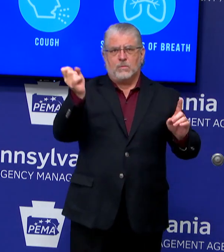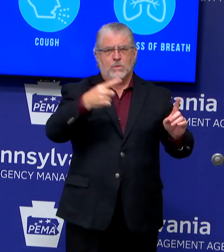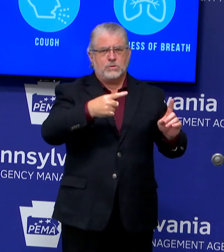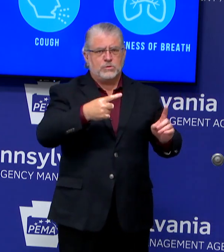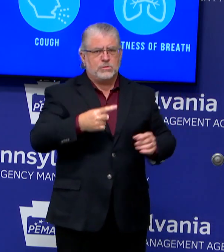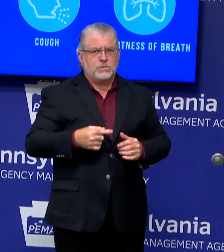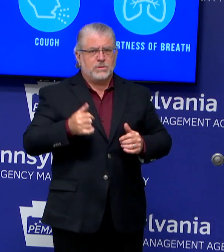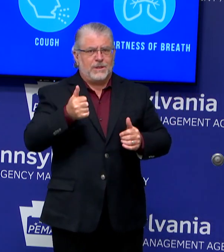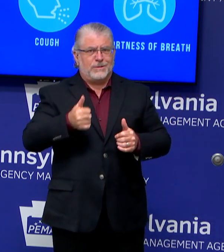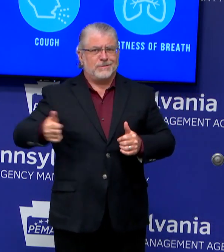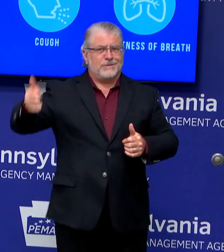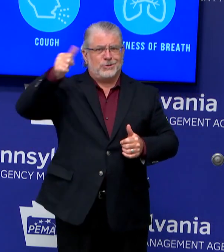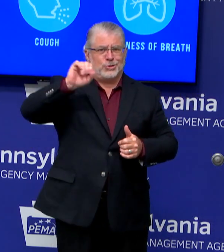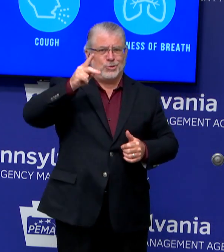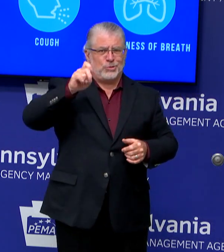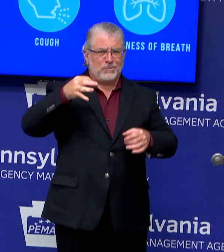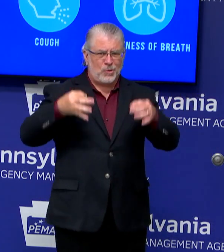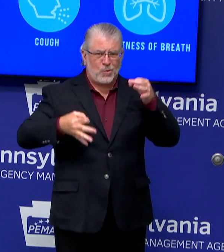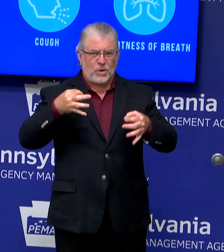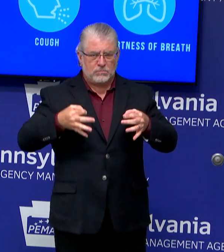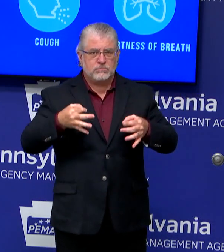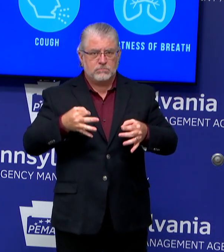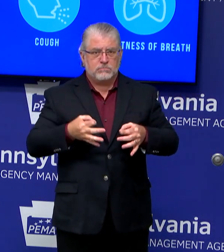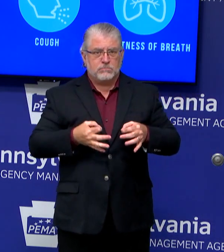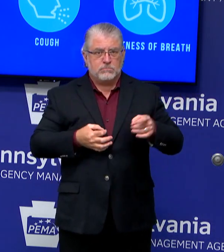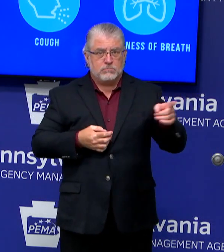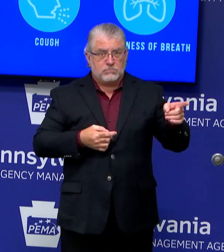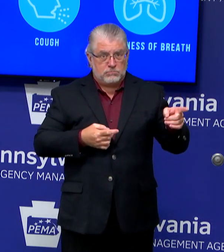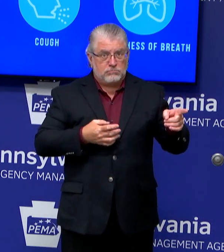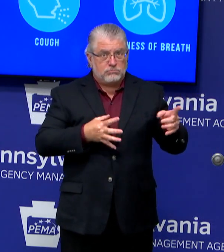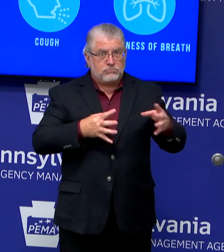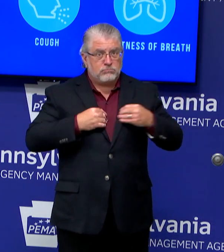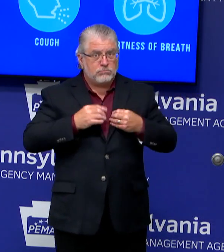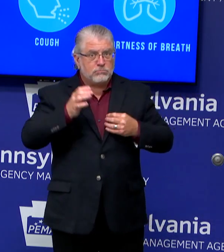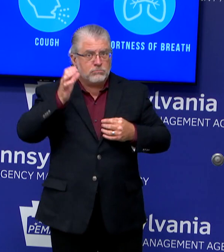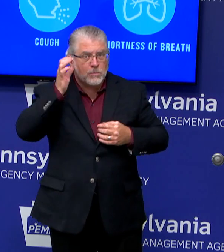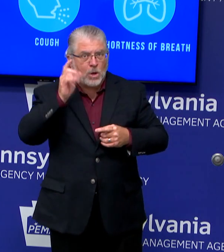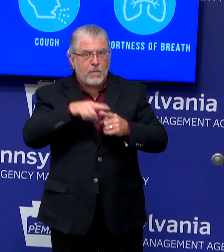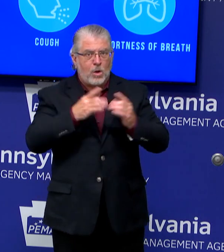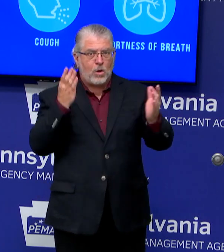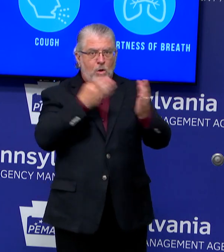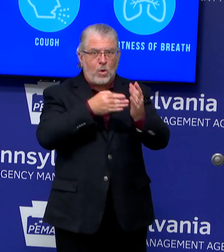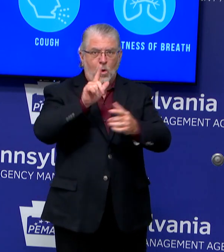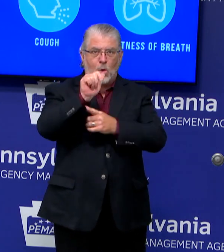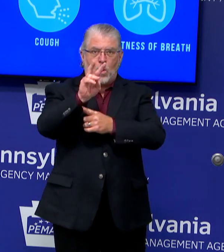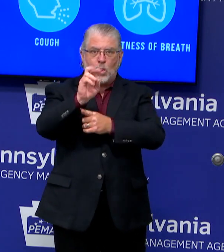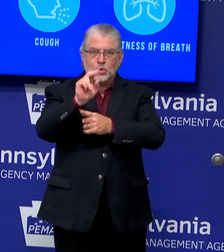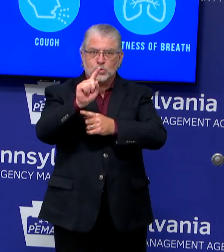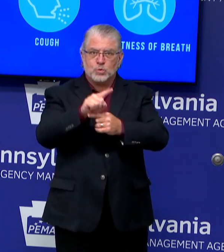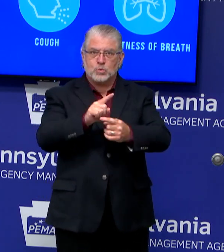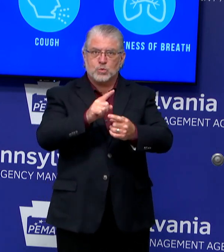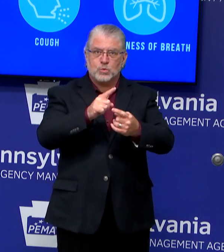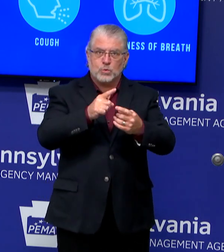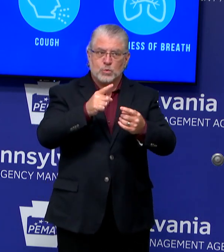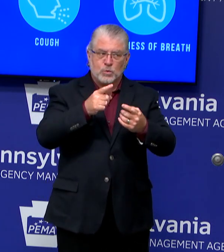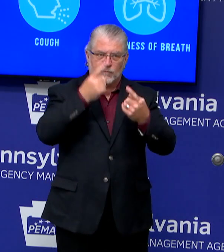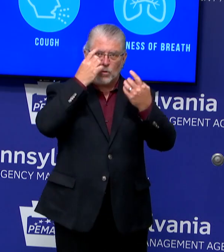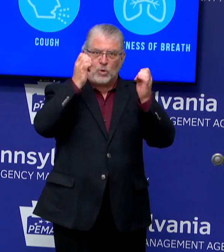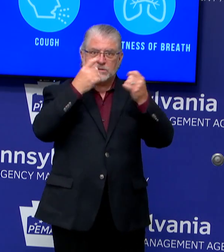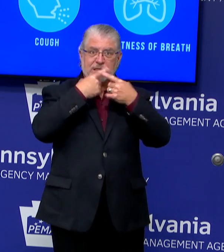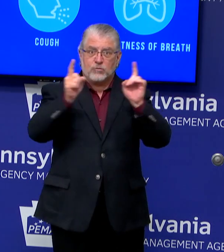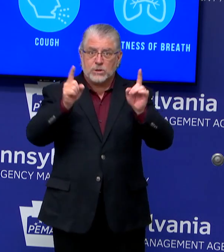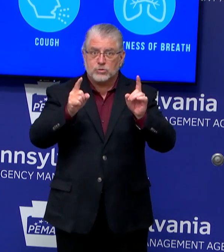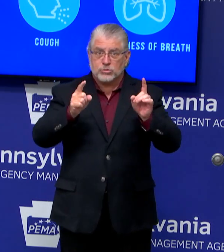lawsuit to end the emergency declaration? I applaud that. Yeah. Back to just the reopening of the counties.